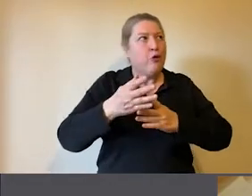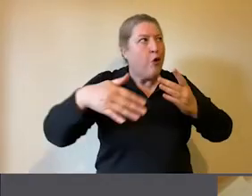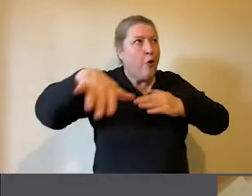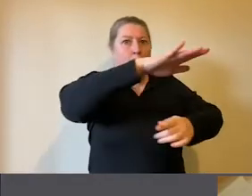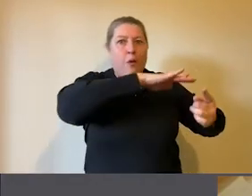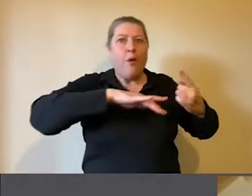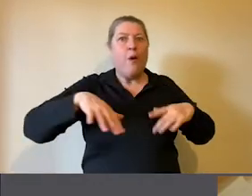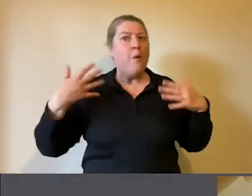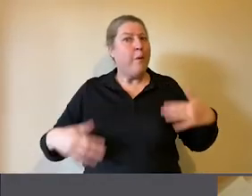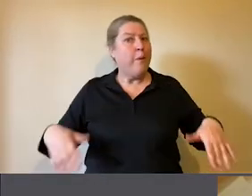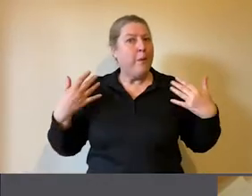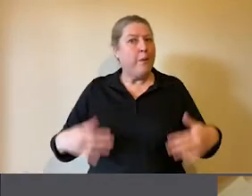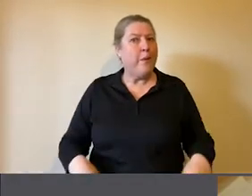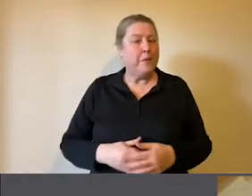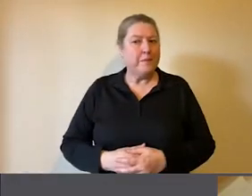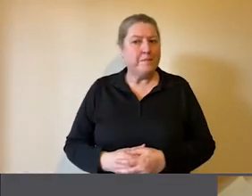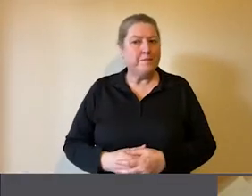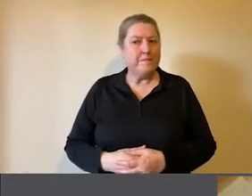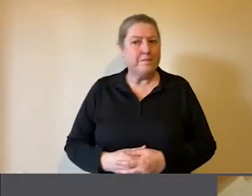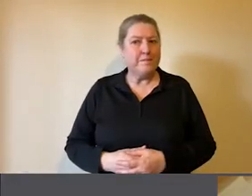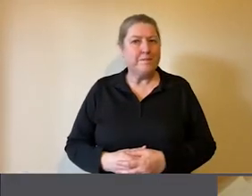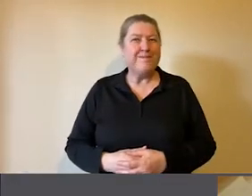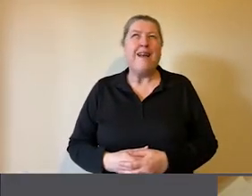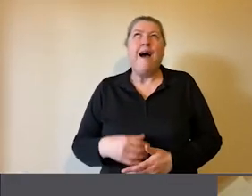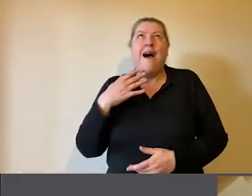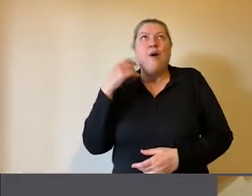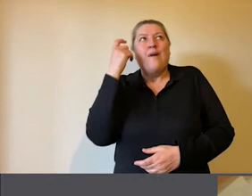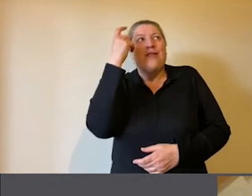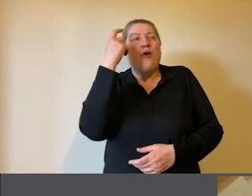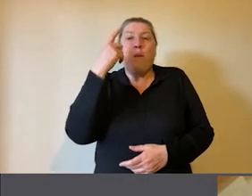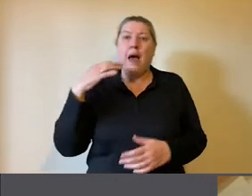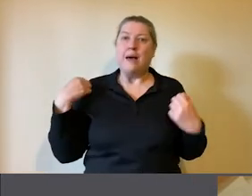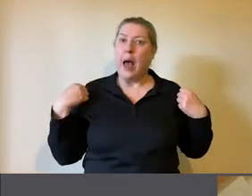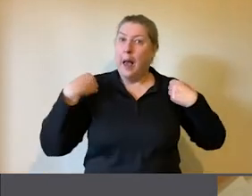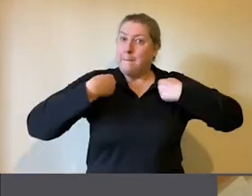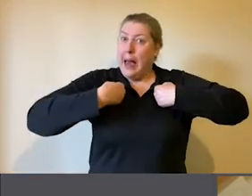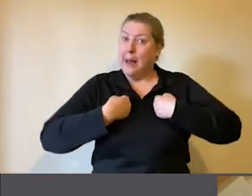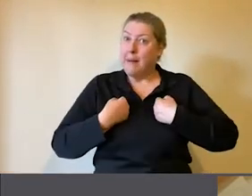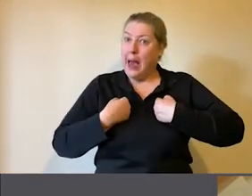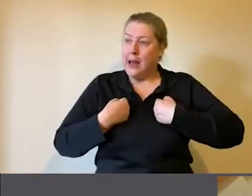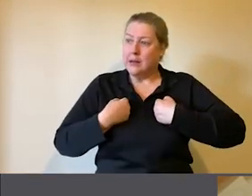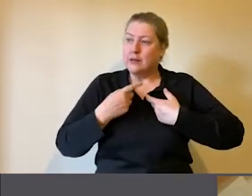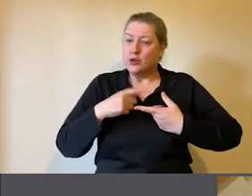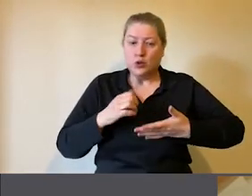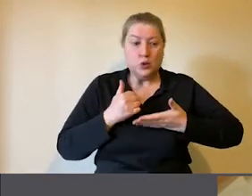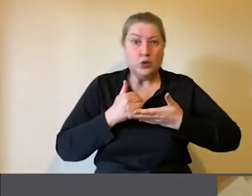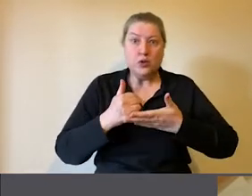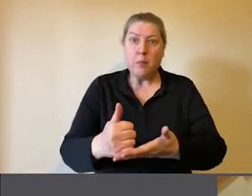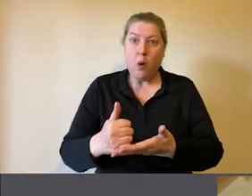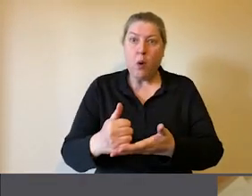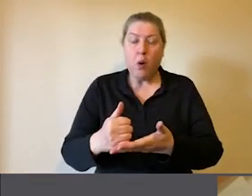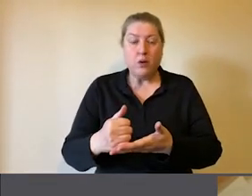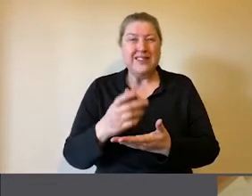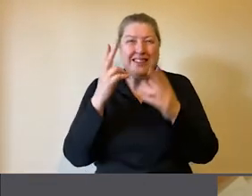And this set us to thinking, can we have a backpack that supports the sensory needs of any